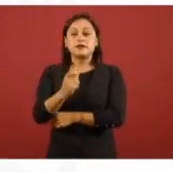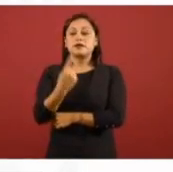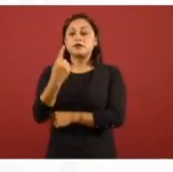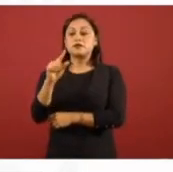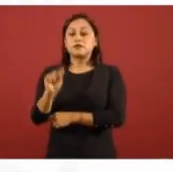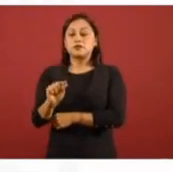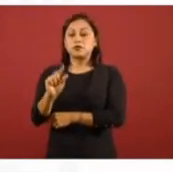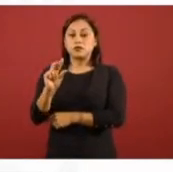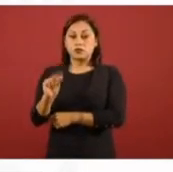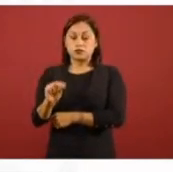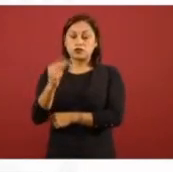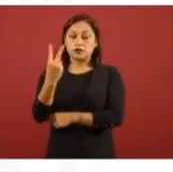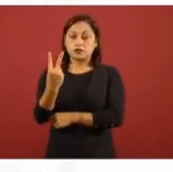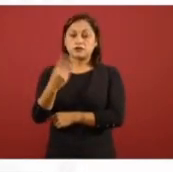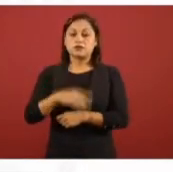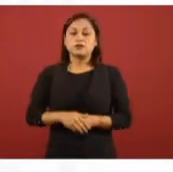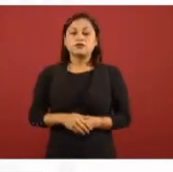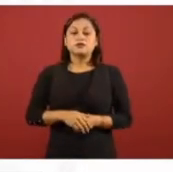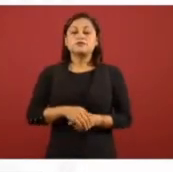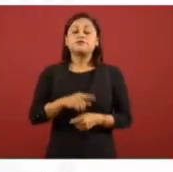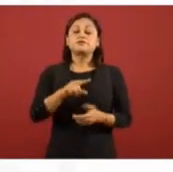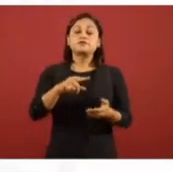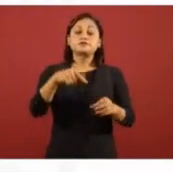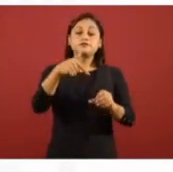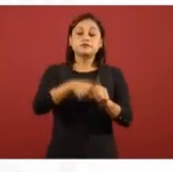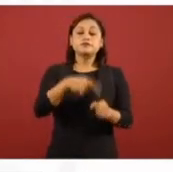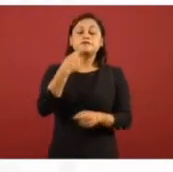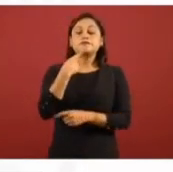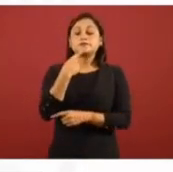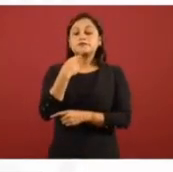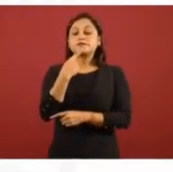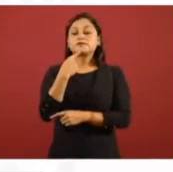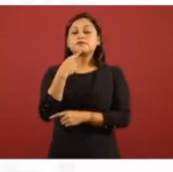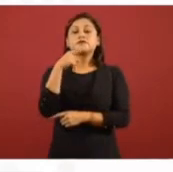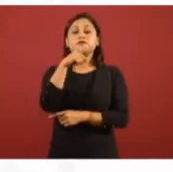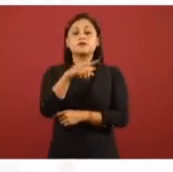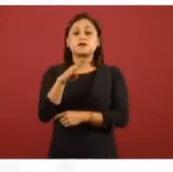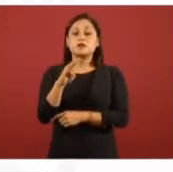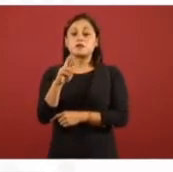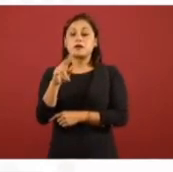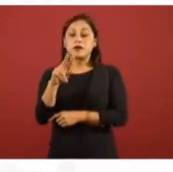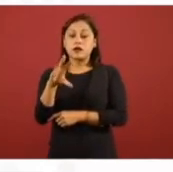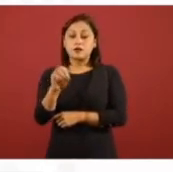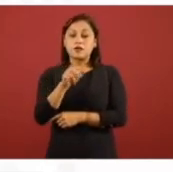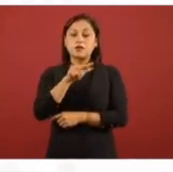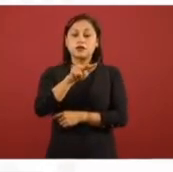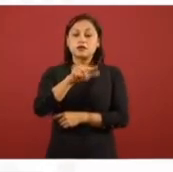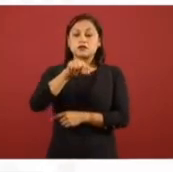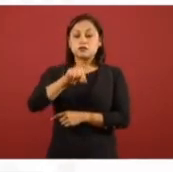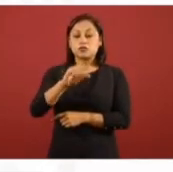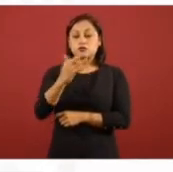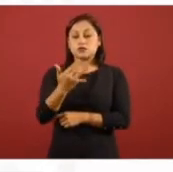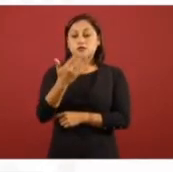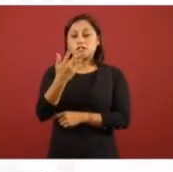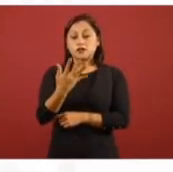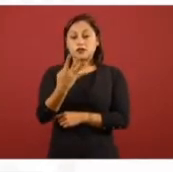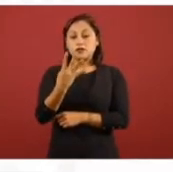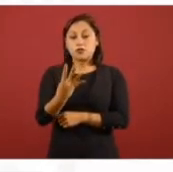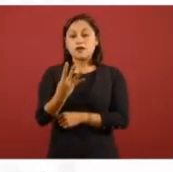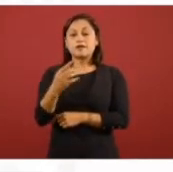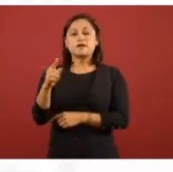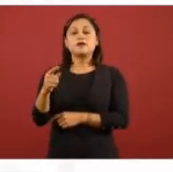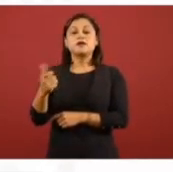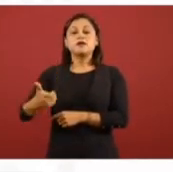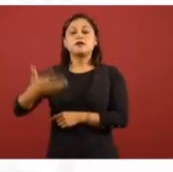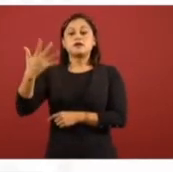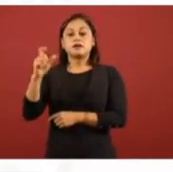litro. En la Premium, $18.54 en Medellín de Bravo, la más económica y la más cara en Benito Juárez, aquí